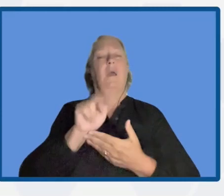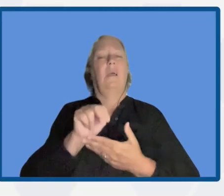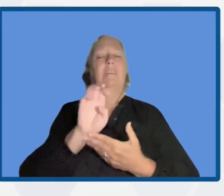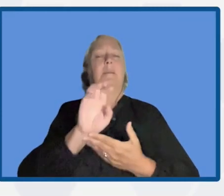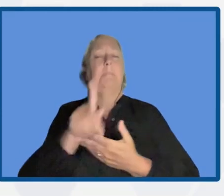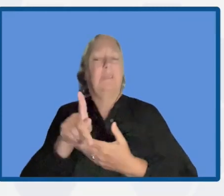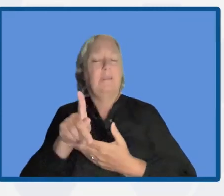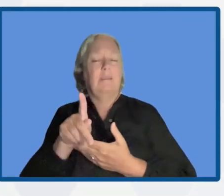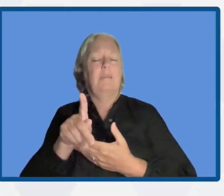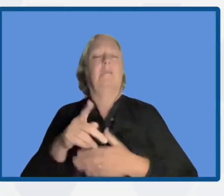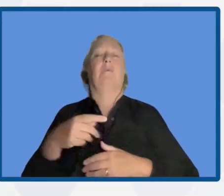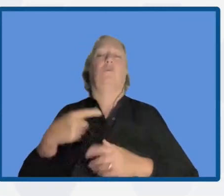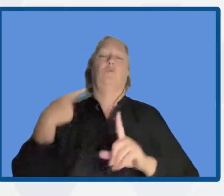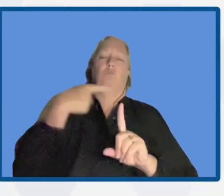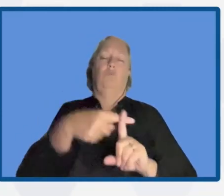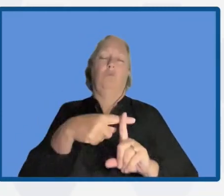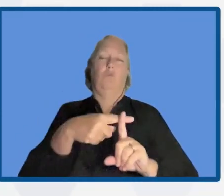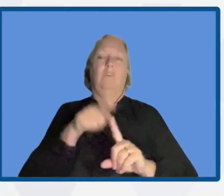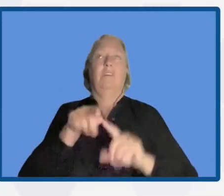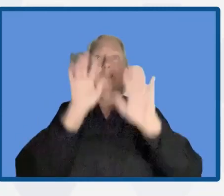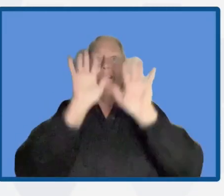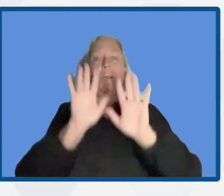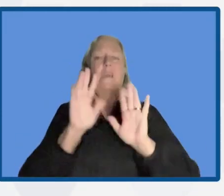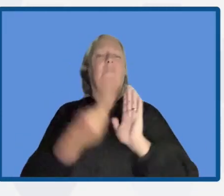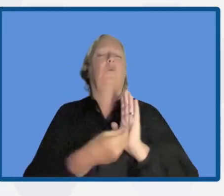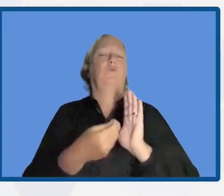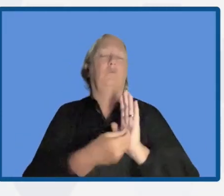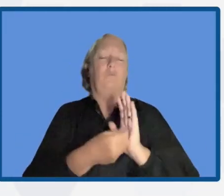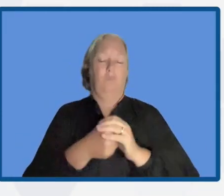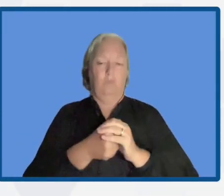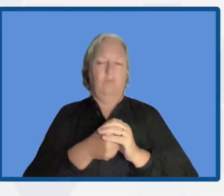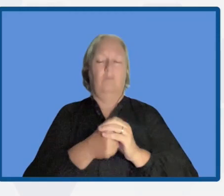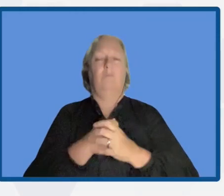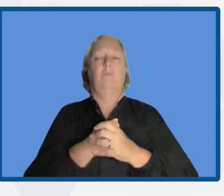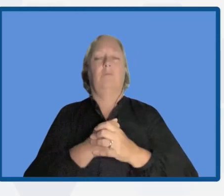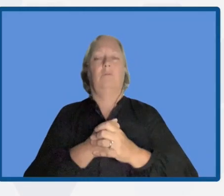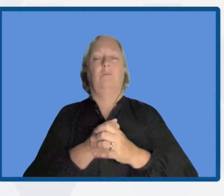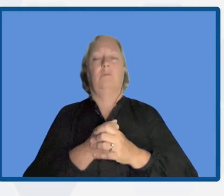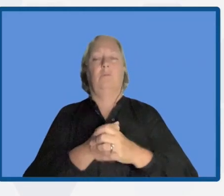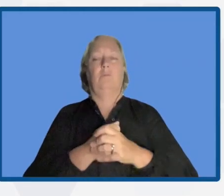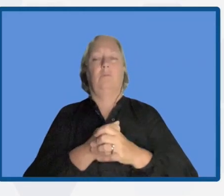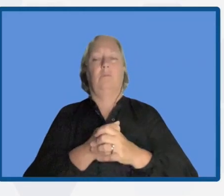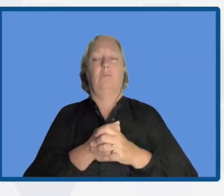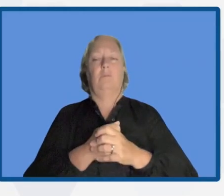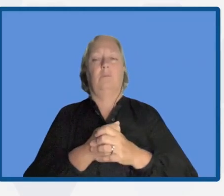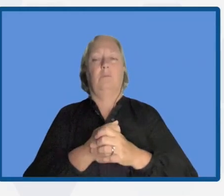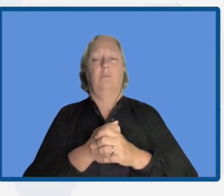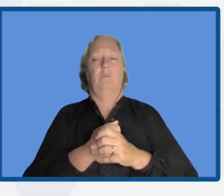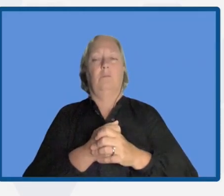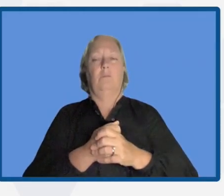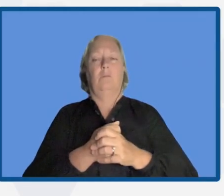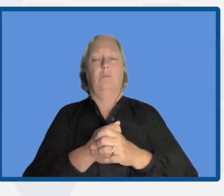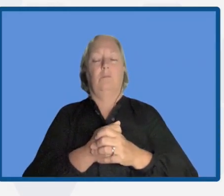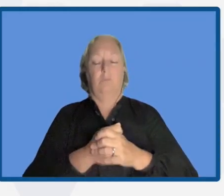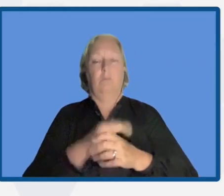climate fund. In this way, ecosystem